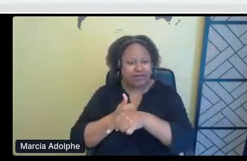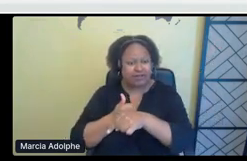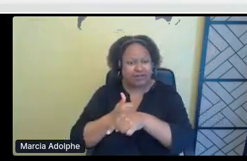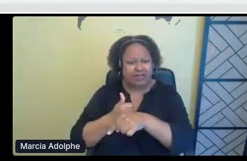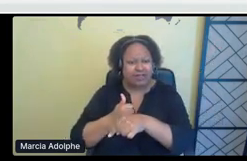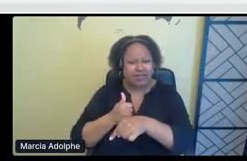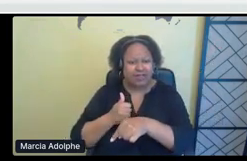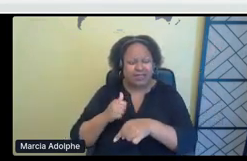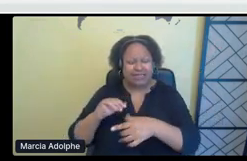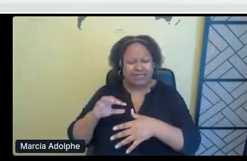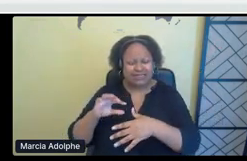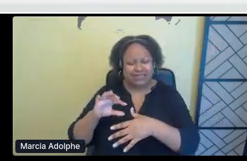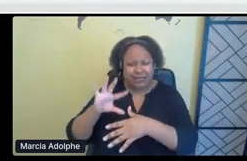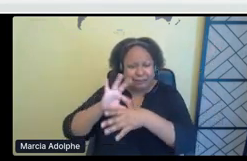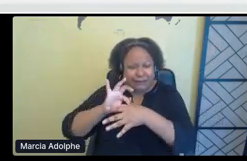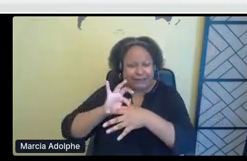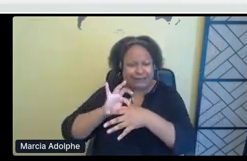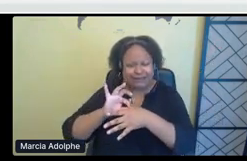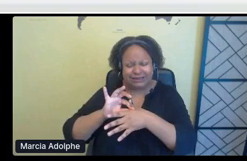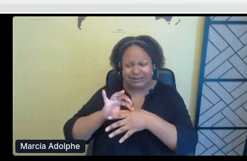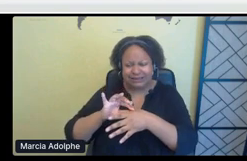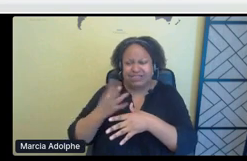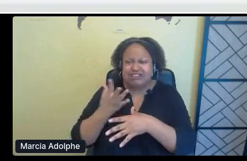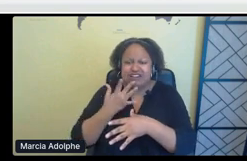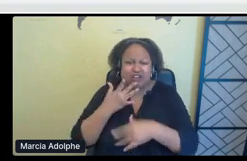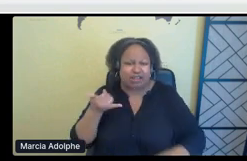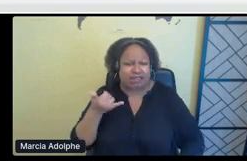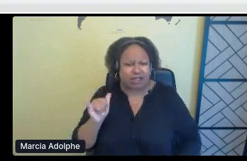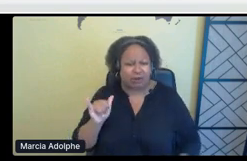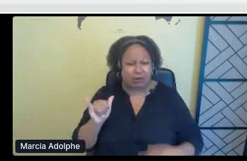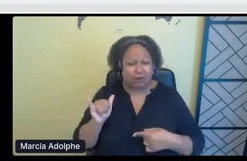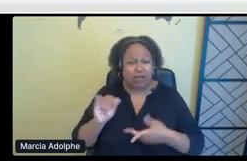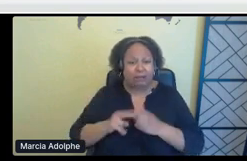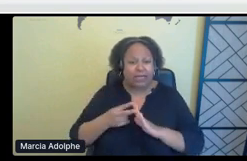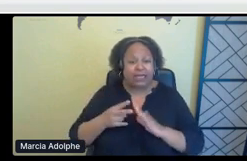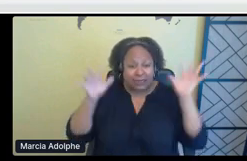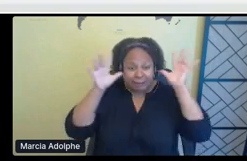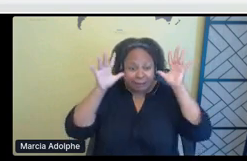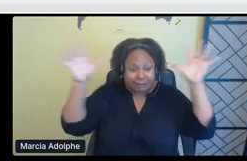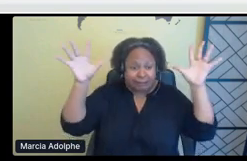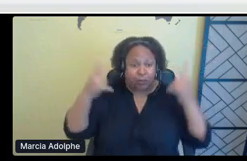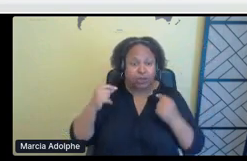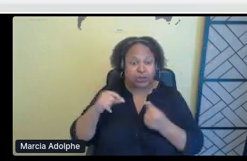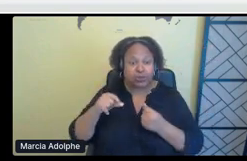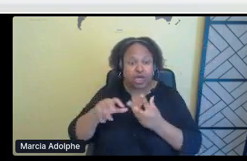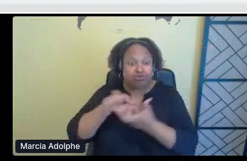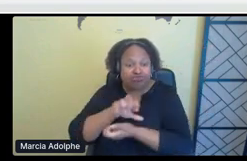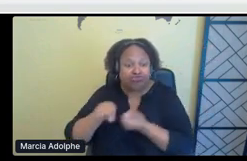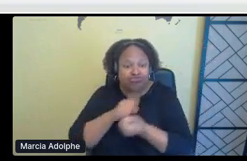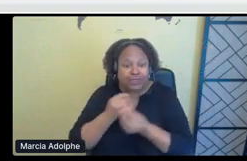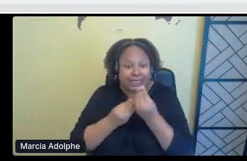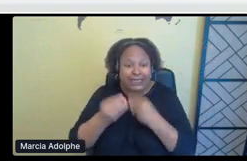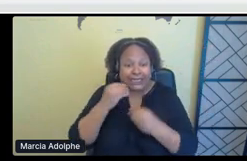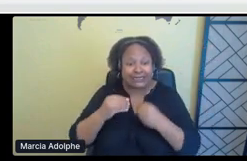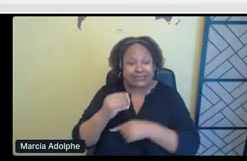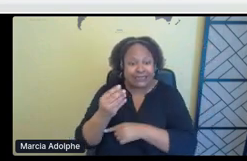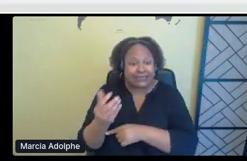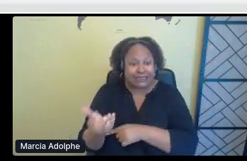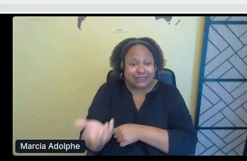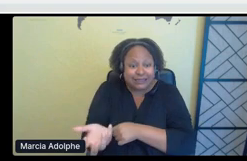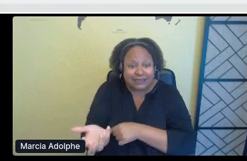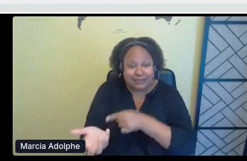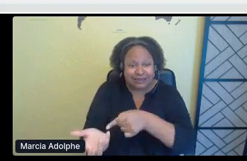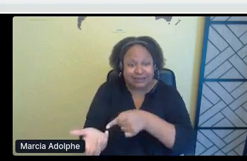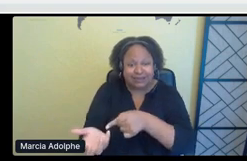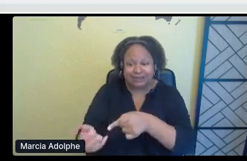ate vegetation that was contaminated from the local industry around. Um, so what does neocolonialism look